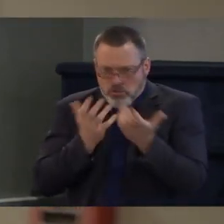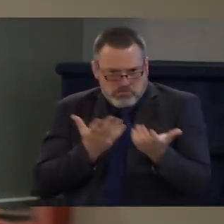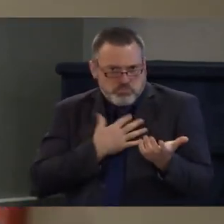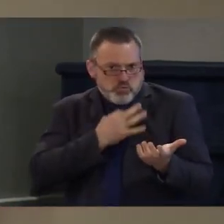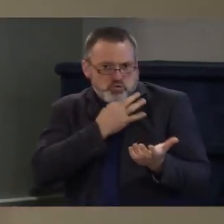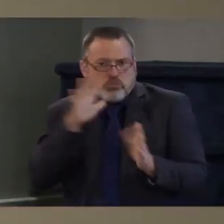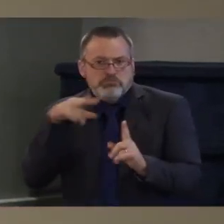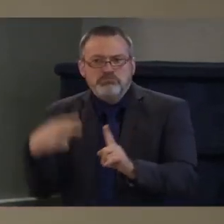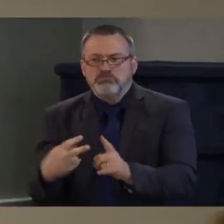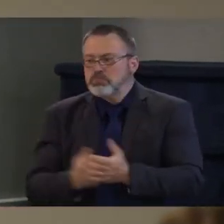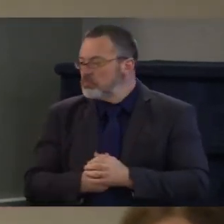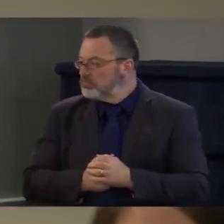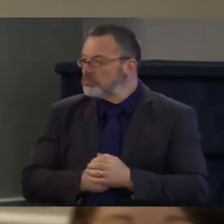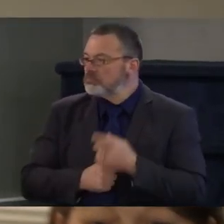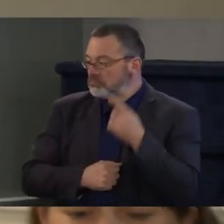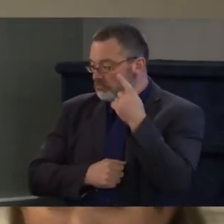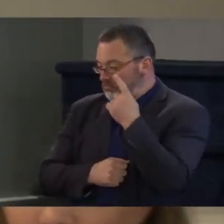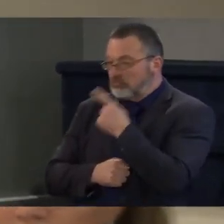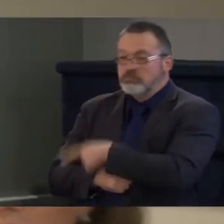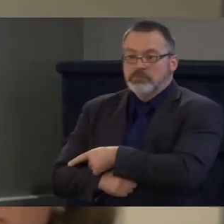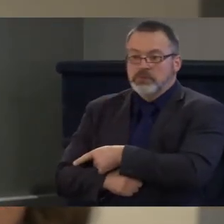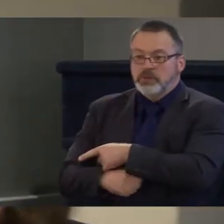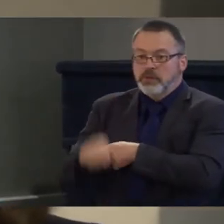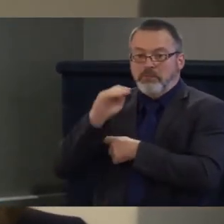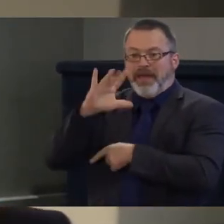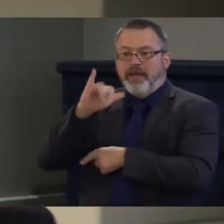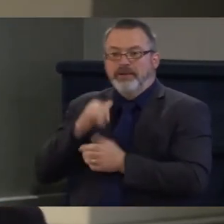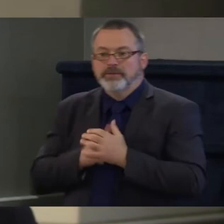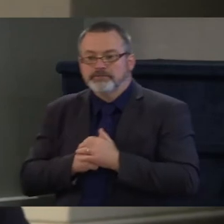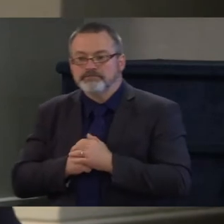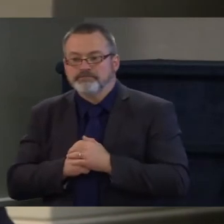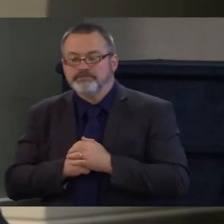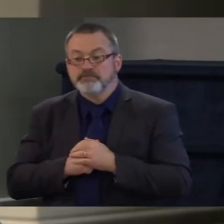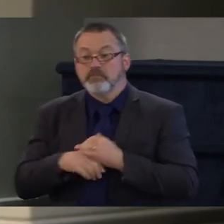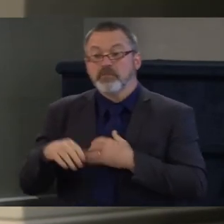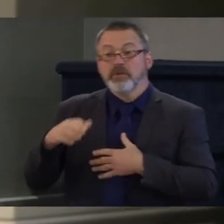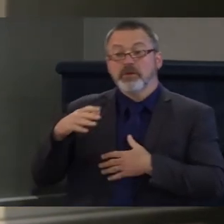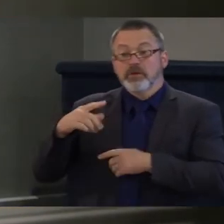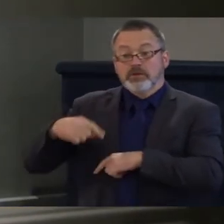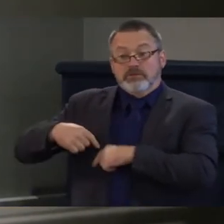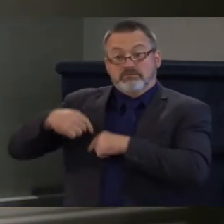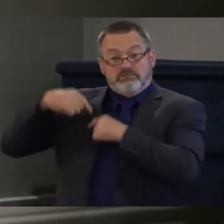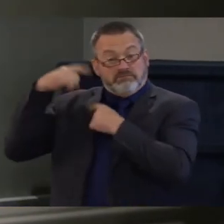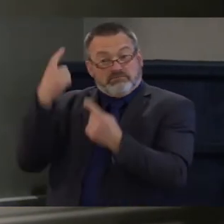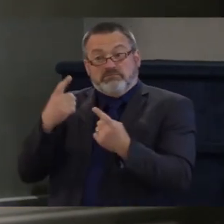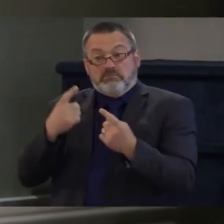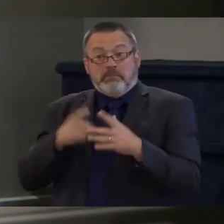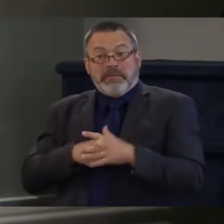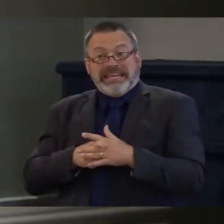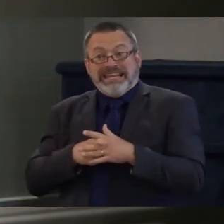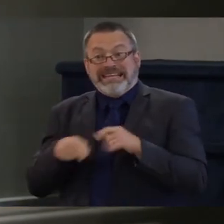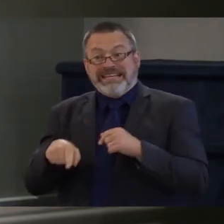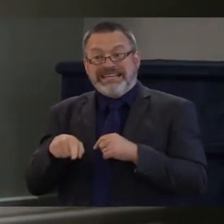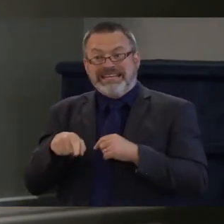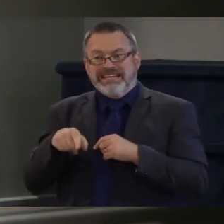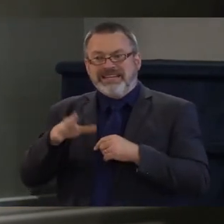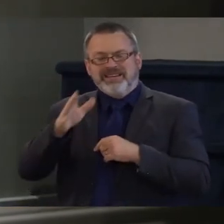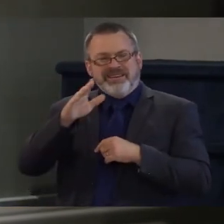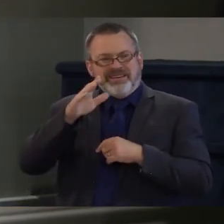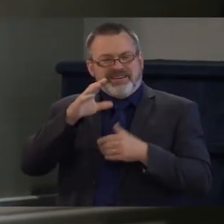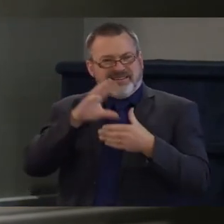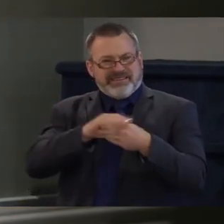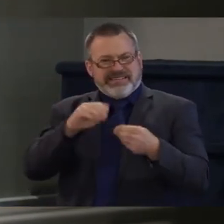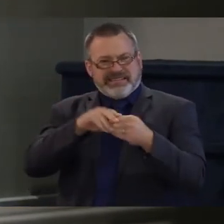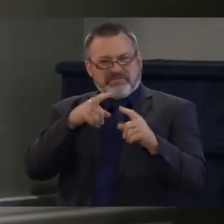i think it starts with um how we started out today not speaking about us without us and making sure